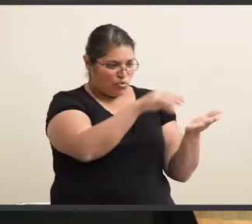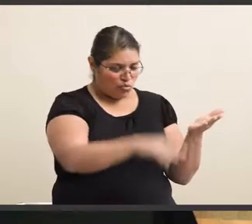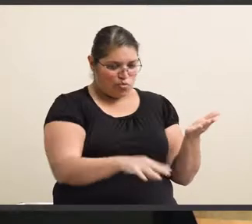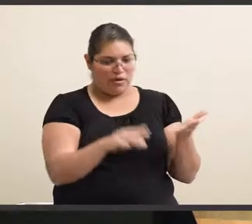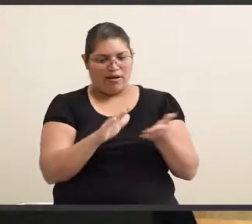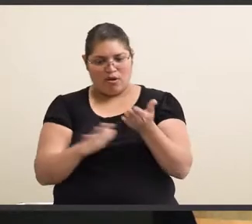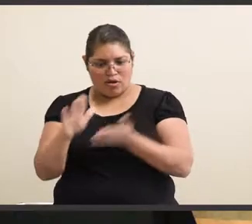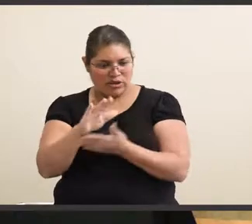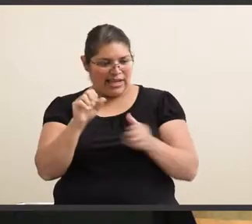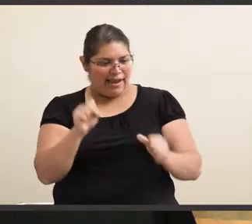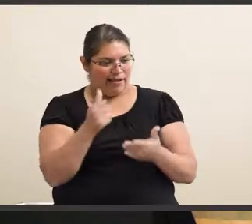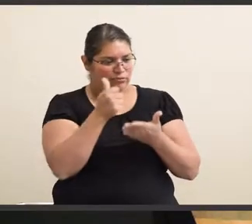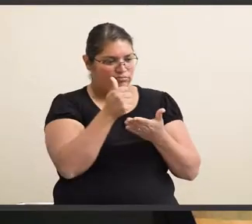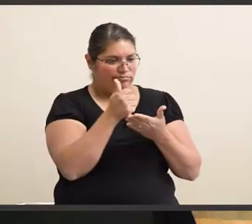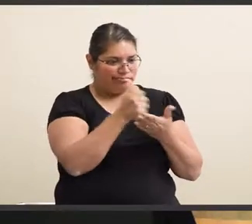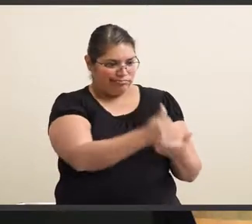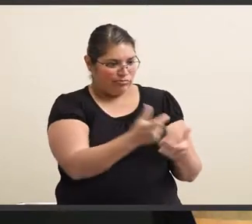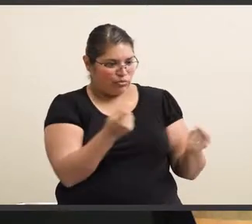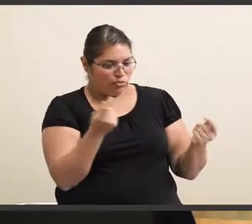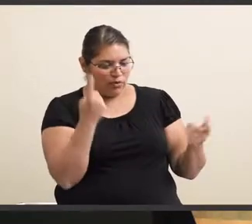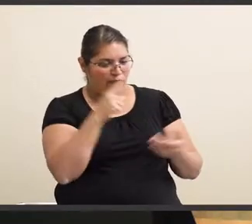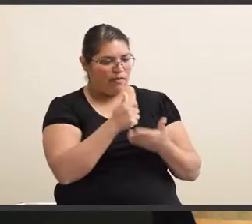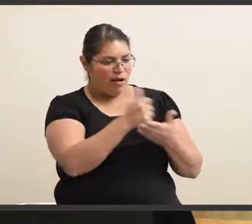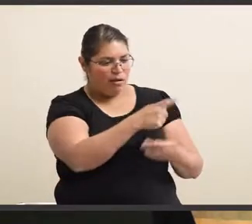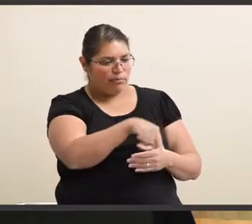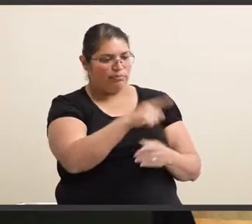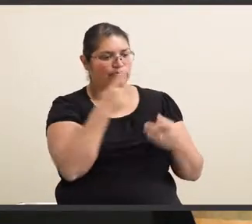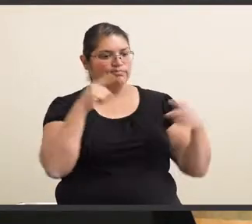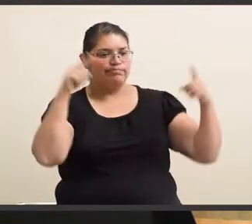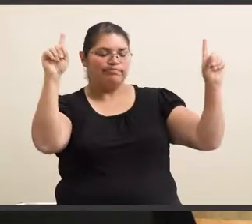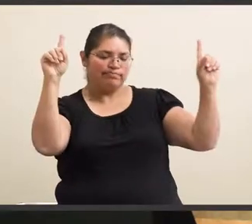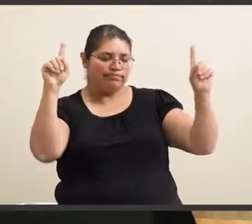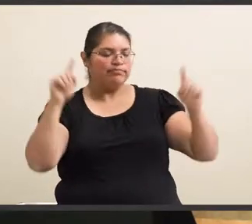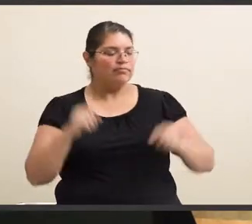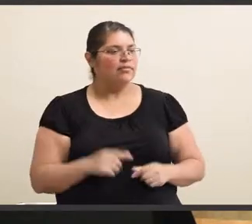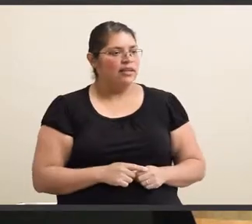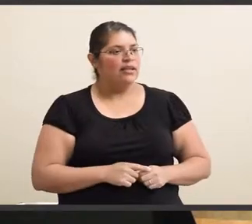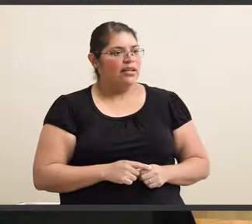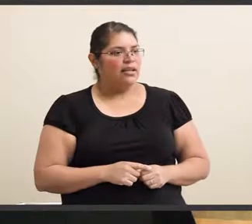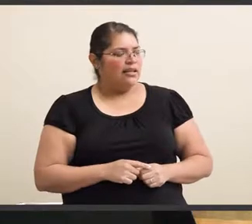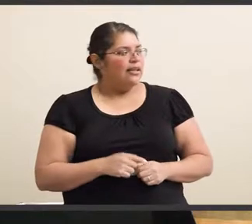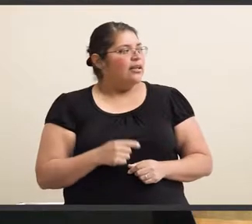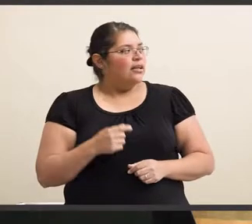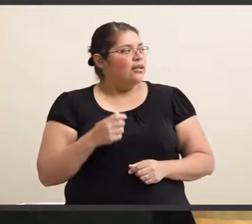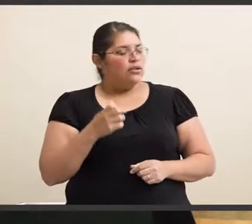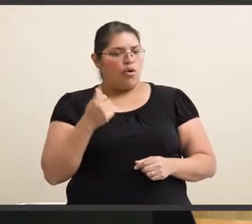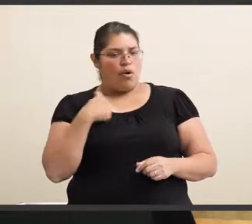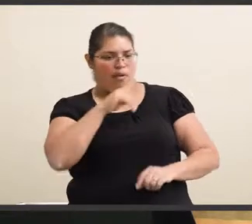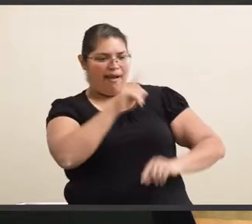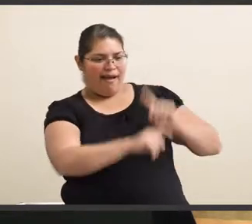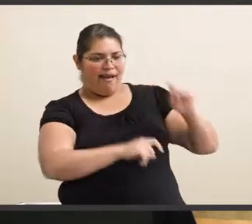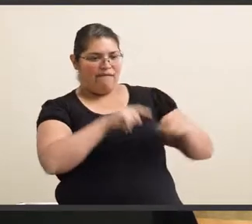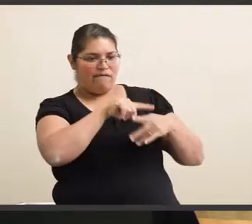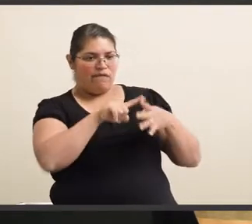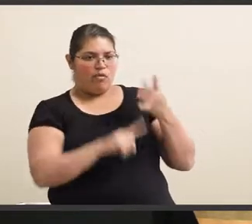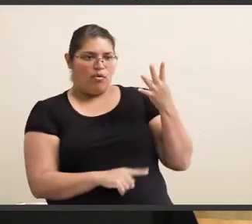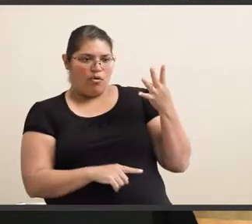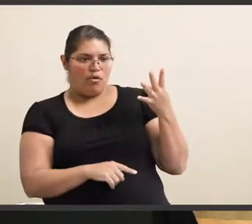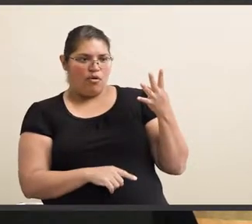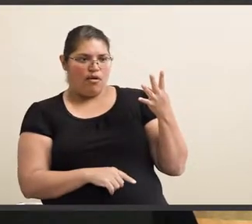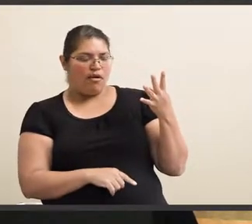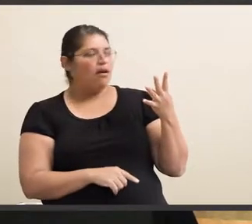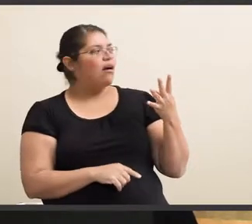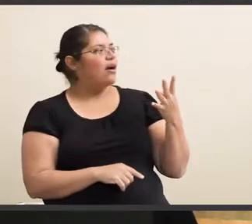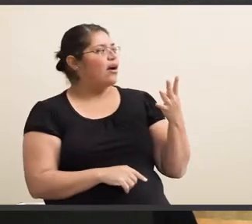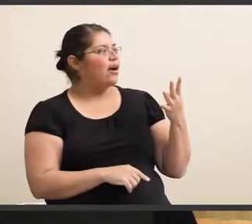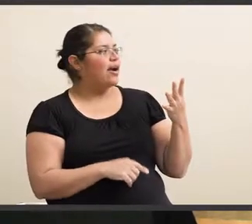what we can do to help them be more successful. I've passed out four questions to them, and I've to